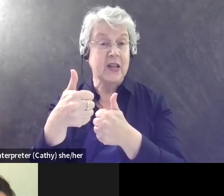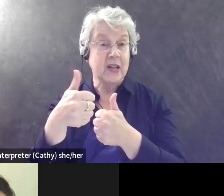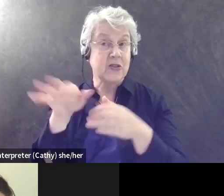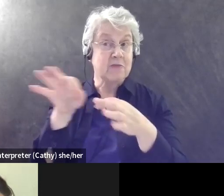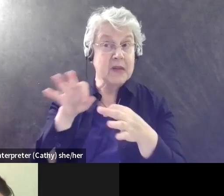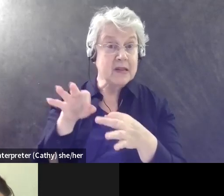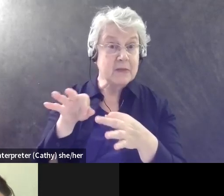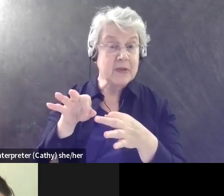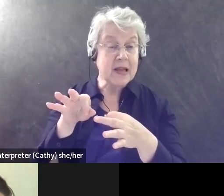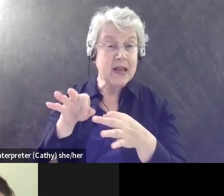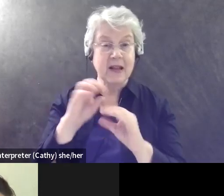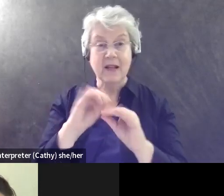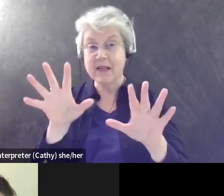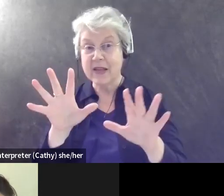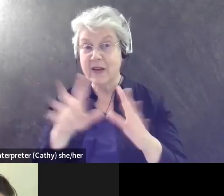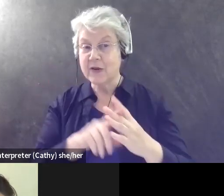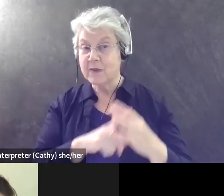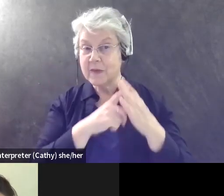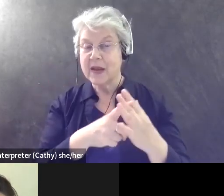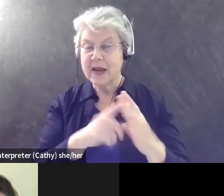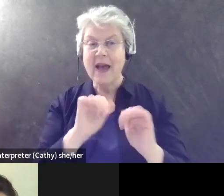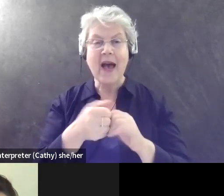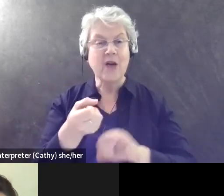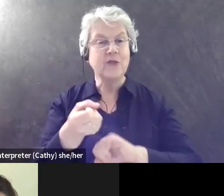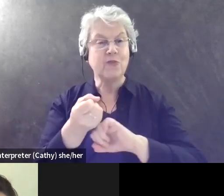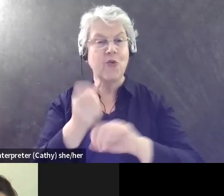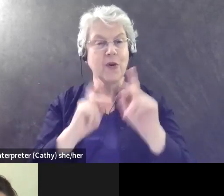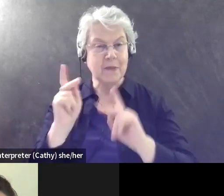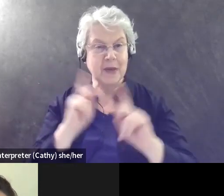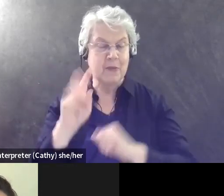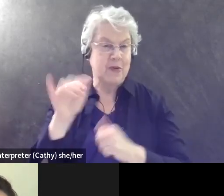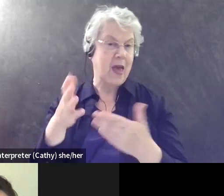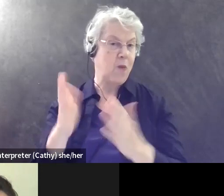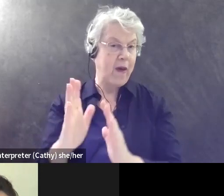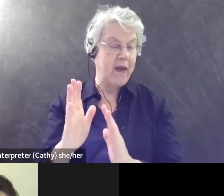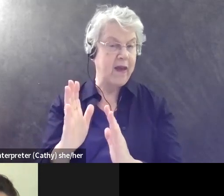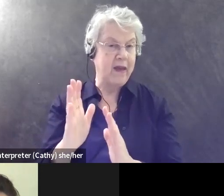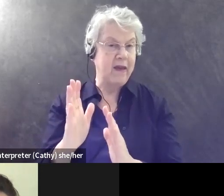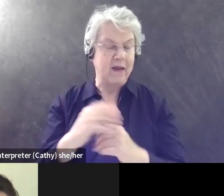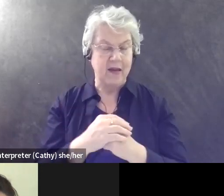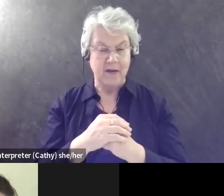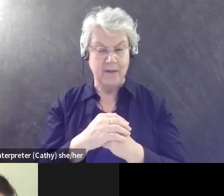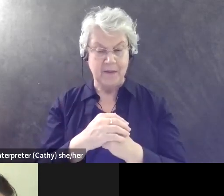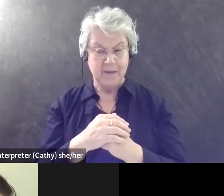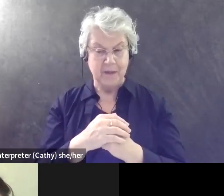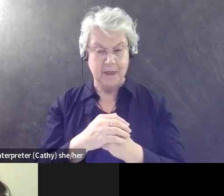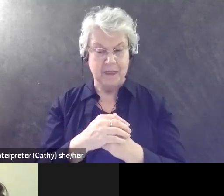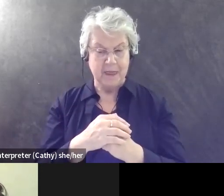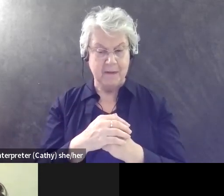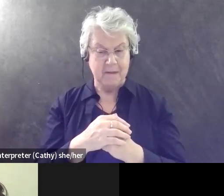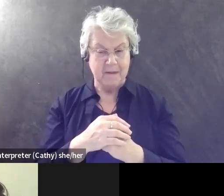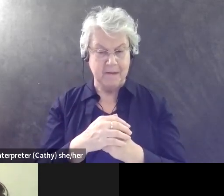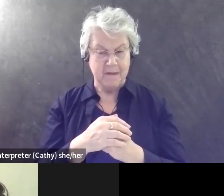can you be upfront about how you're going to support people in that way? And leave a channel